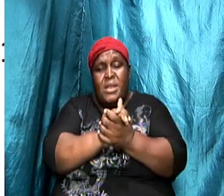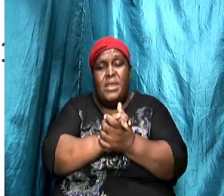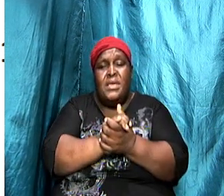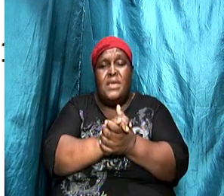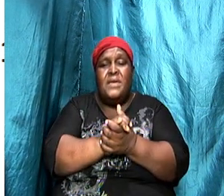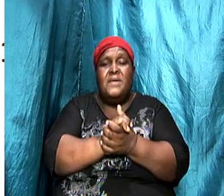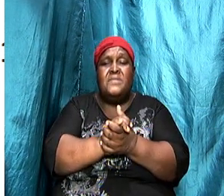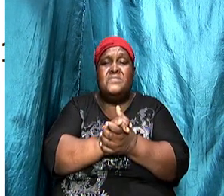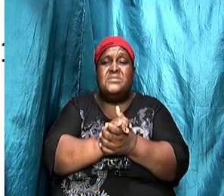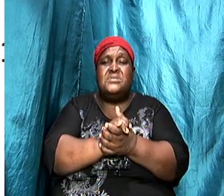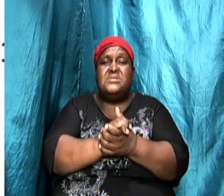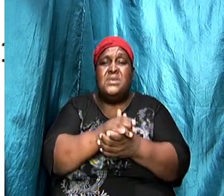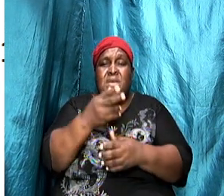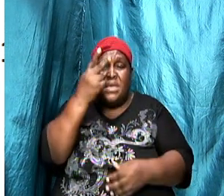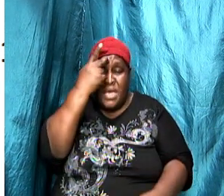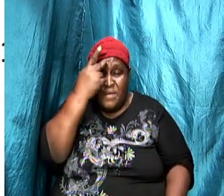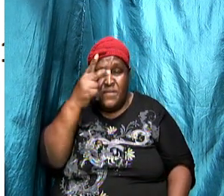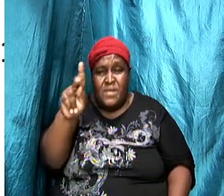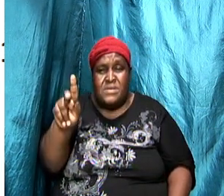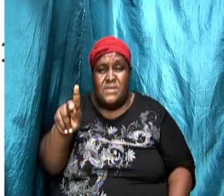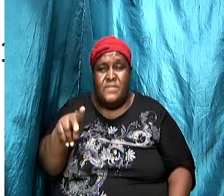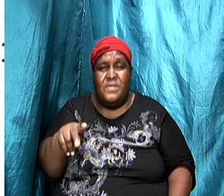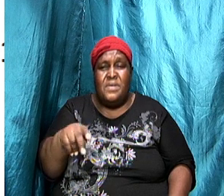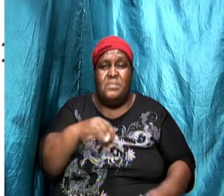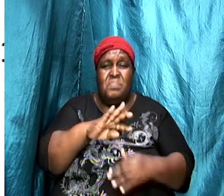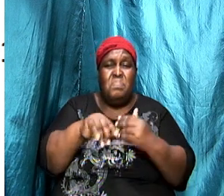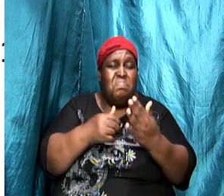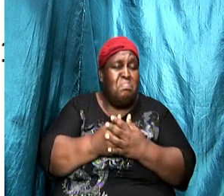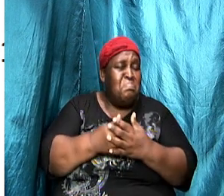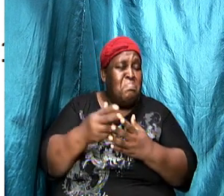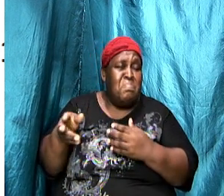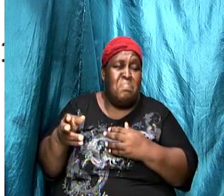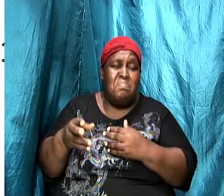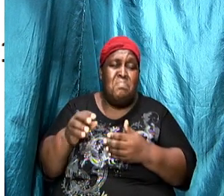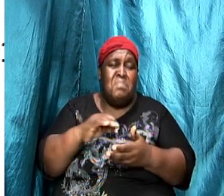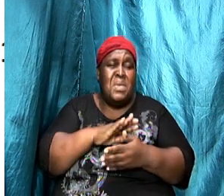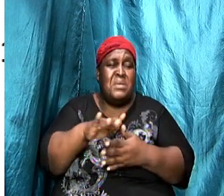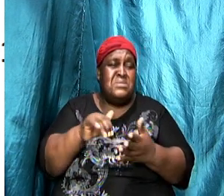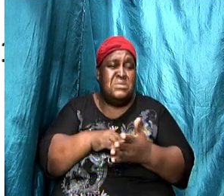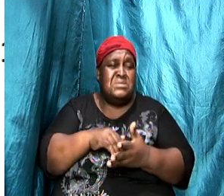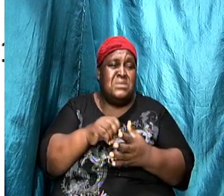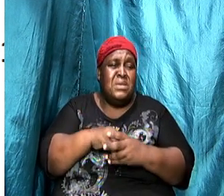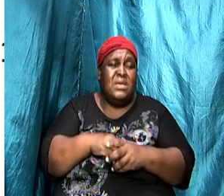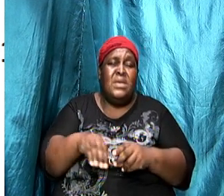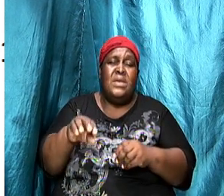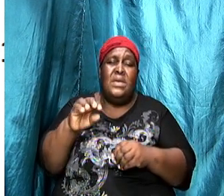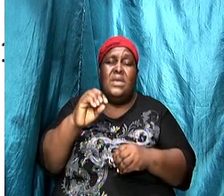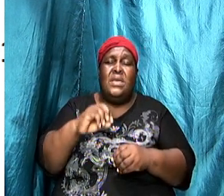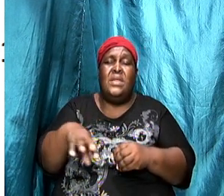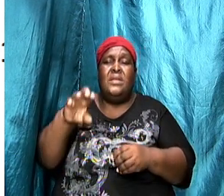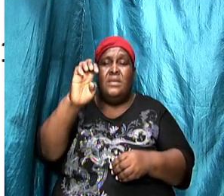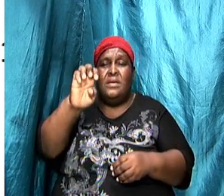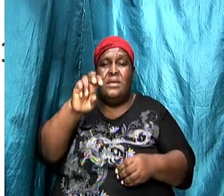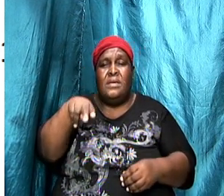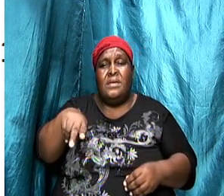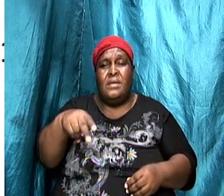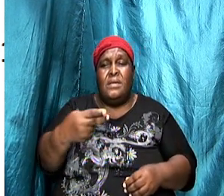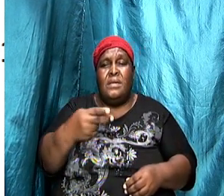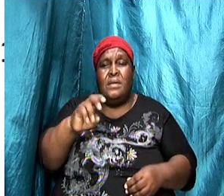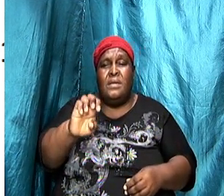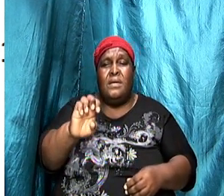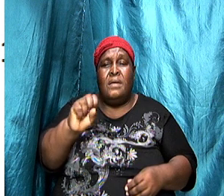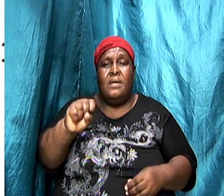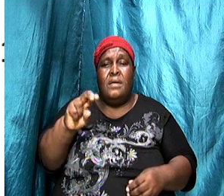all of that was a mixing melting pot in Ephesus but the church was there